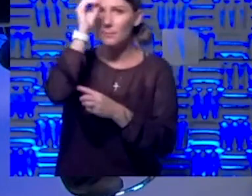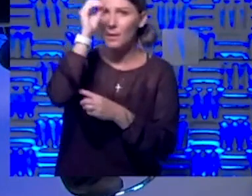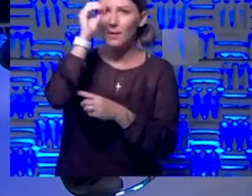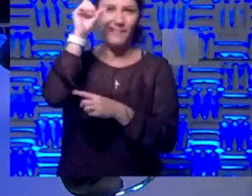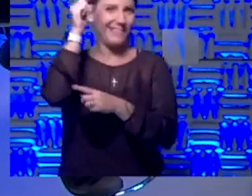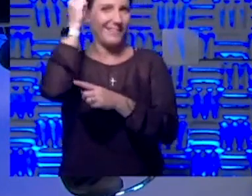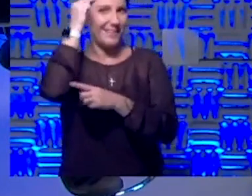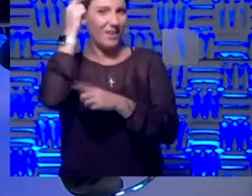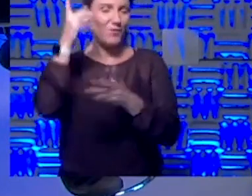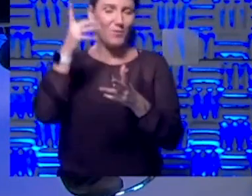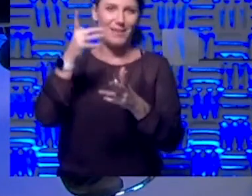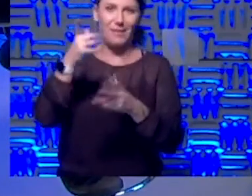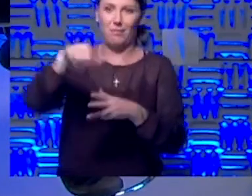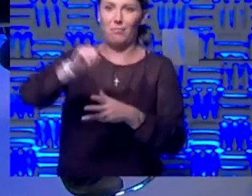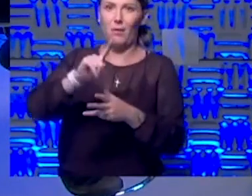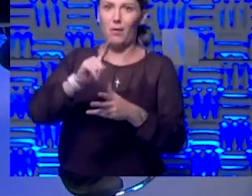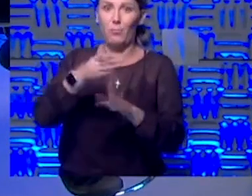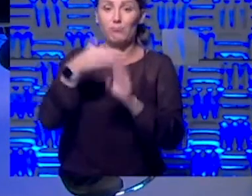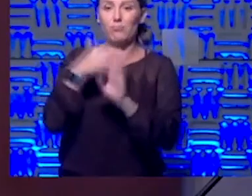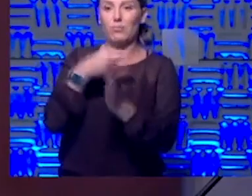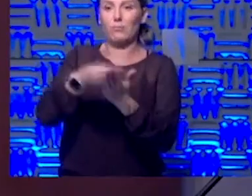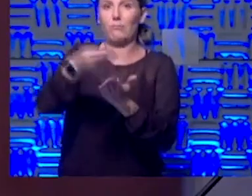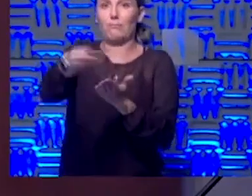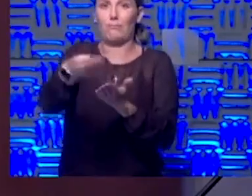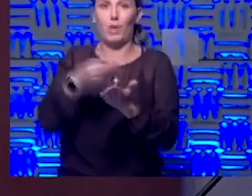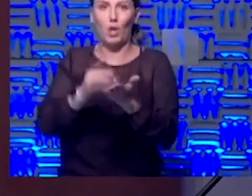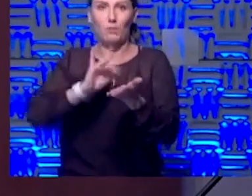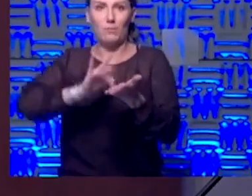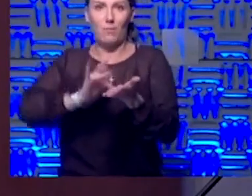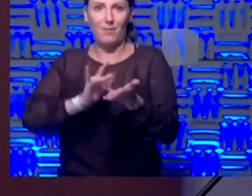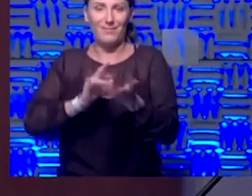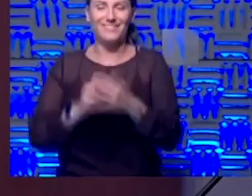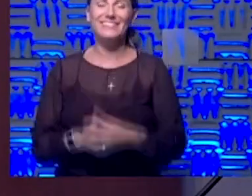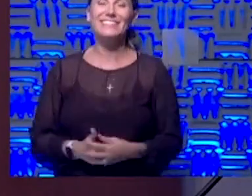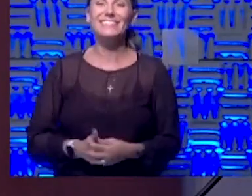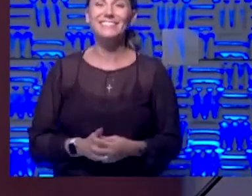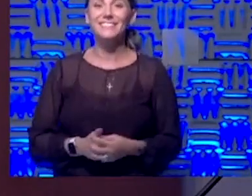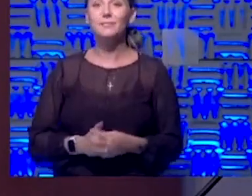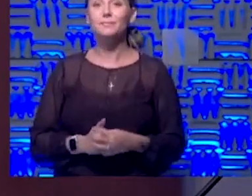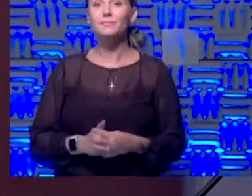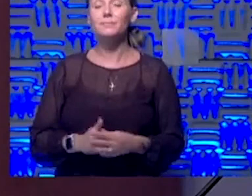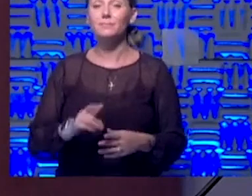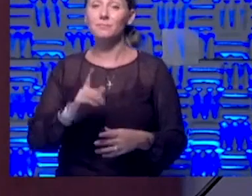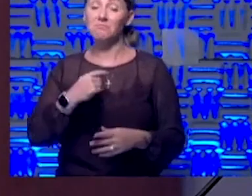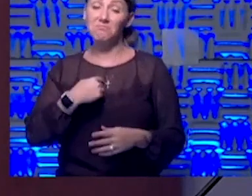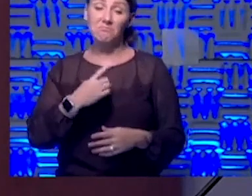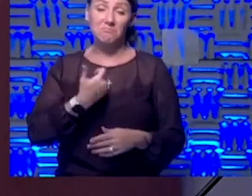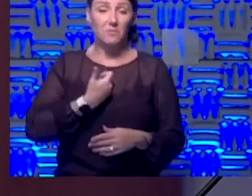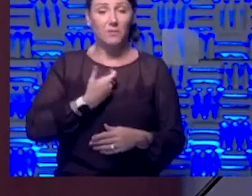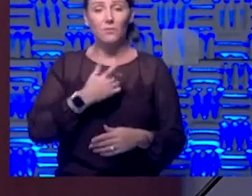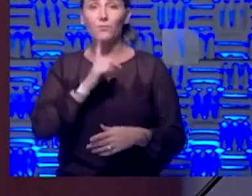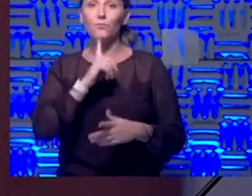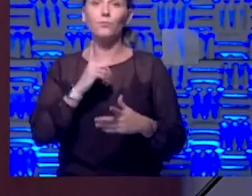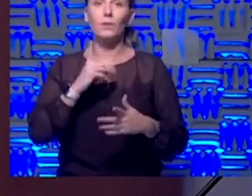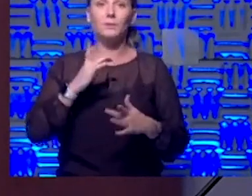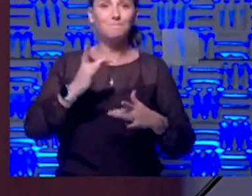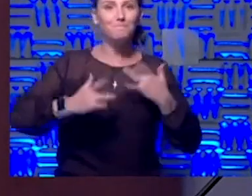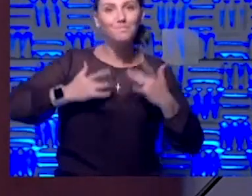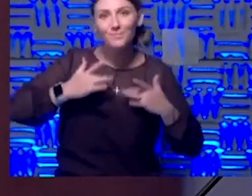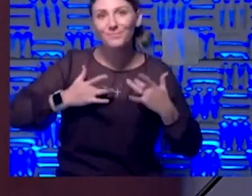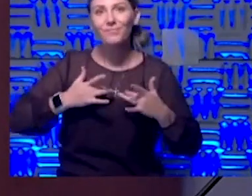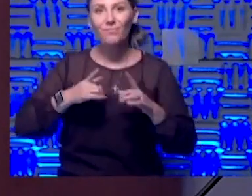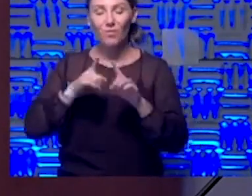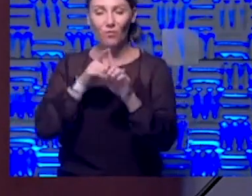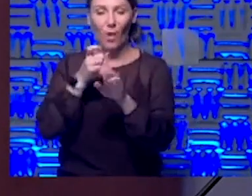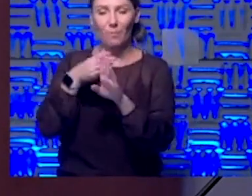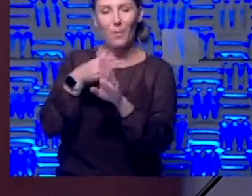government goes around pre-purchasing drugs too often. Well, you know, I'm very excited by the